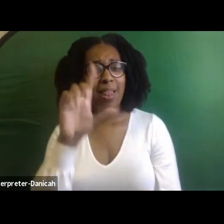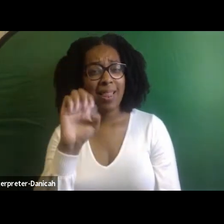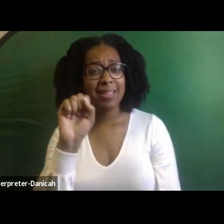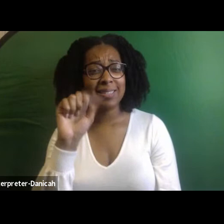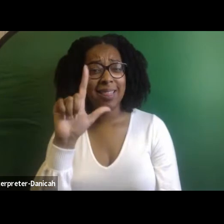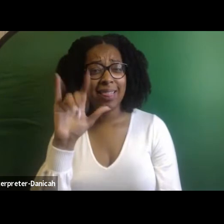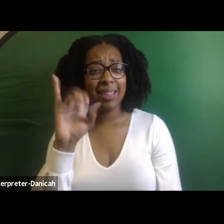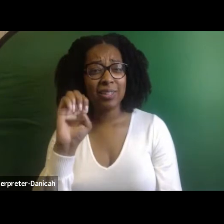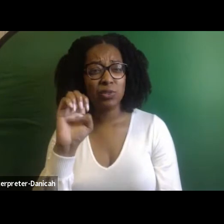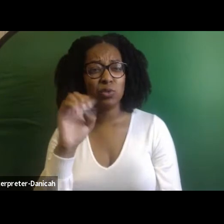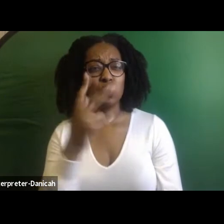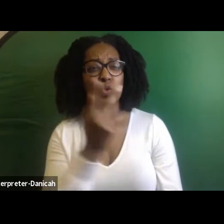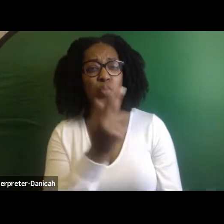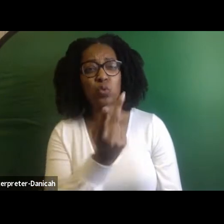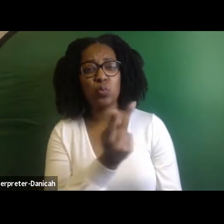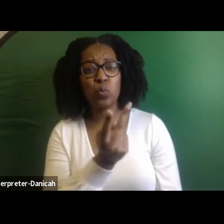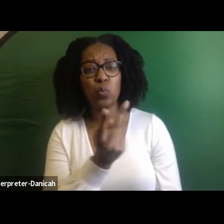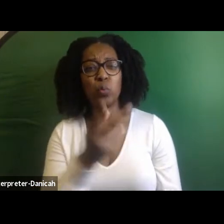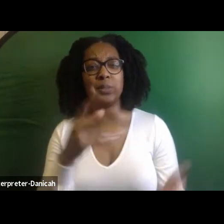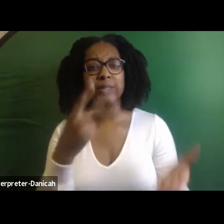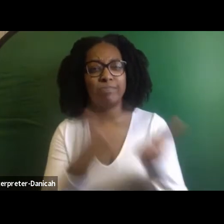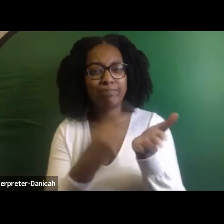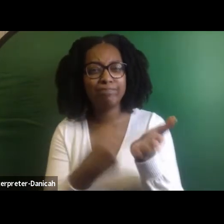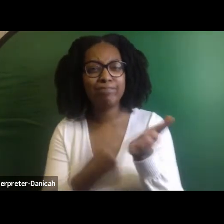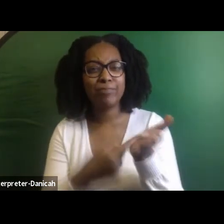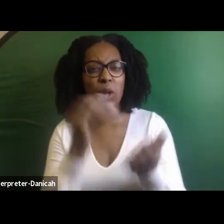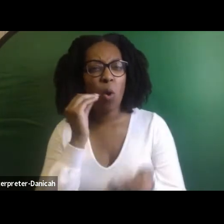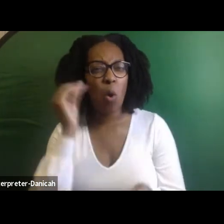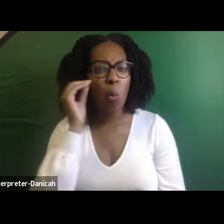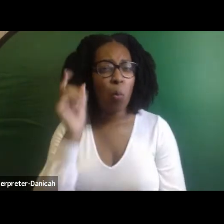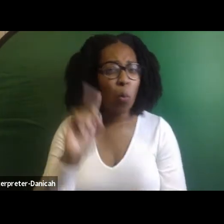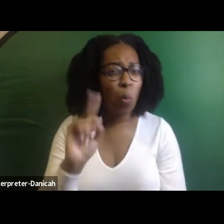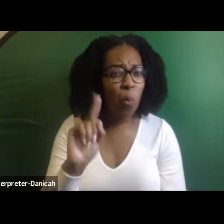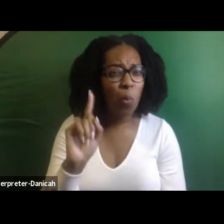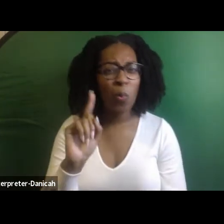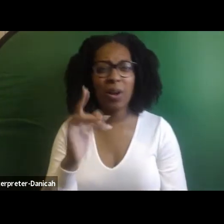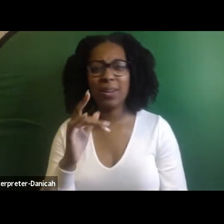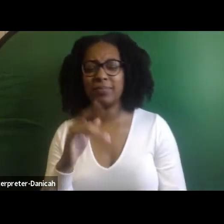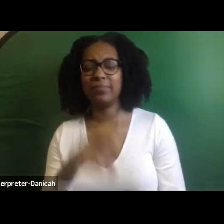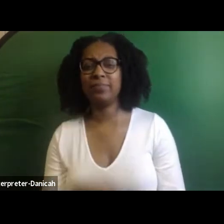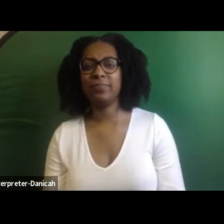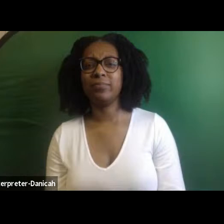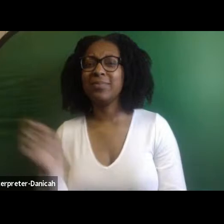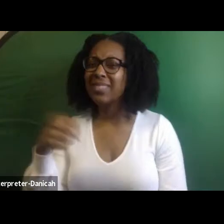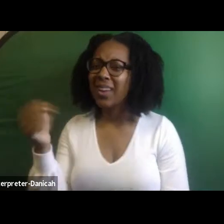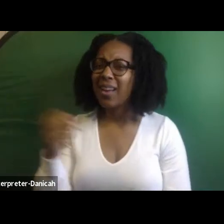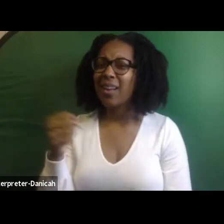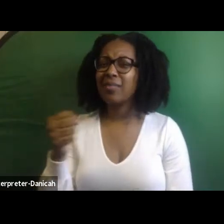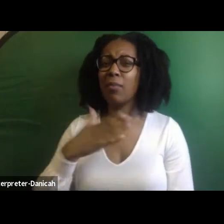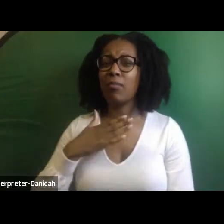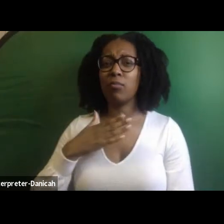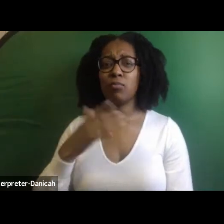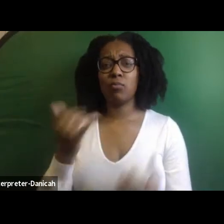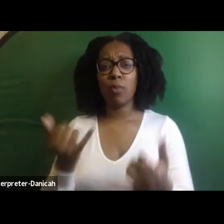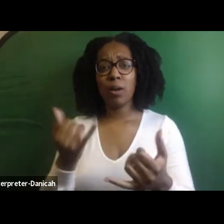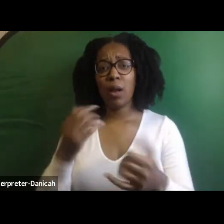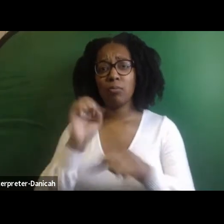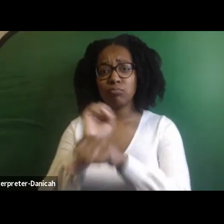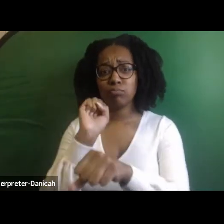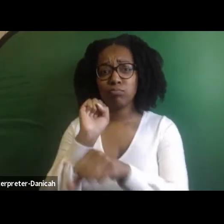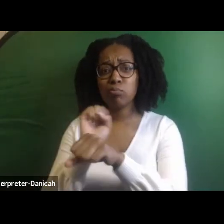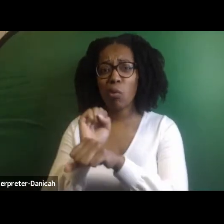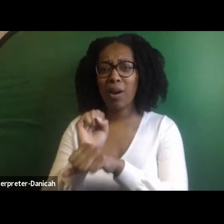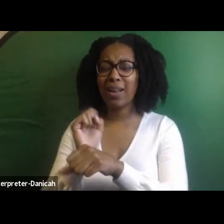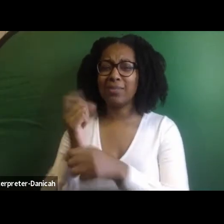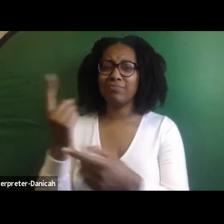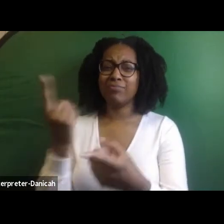is. That's a hard one now, isn't it? Yeah. And you know, with the work that I'm doing now, you, I asked myself the